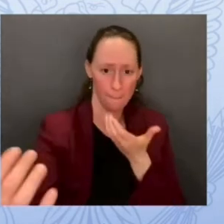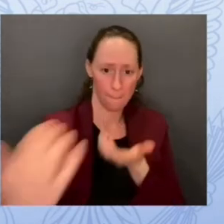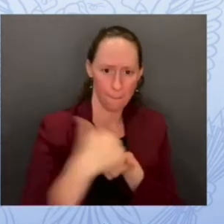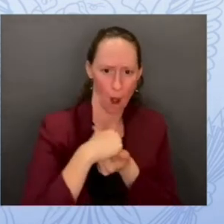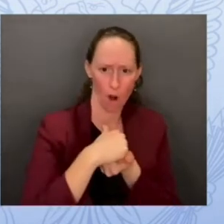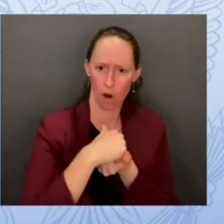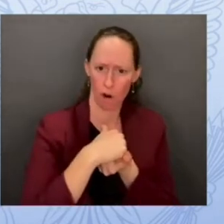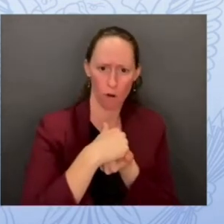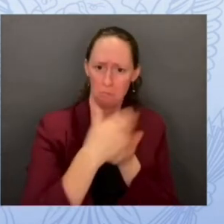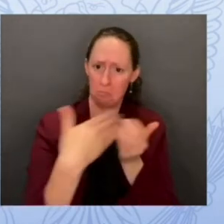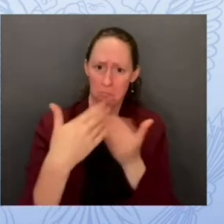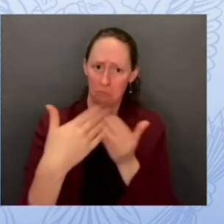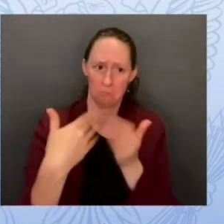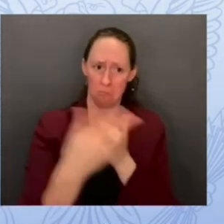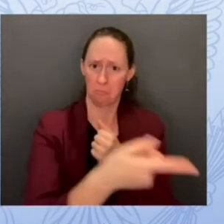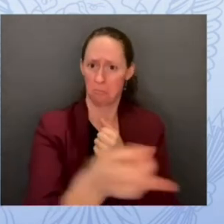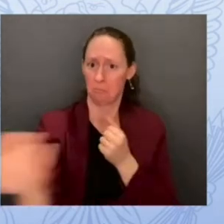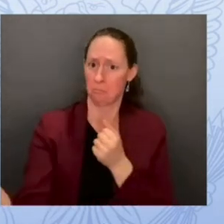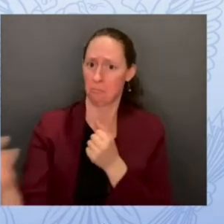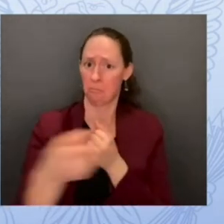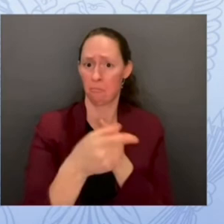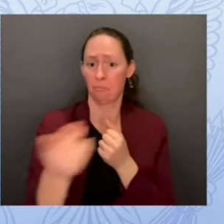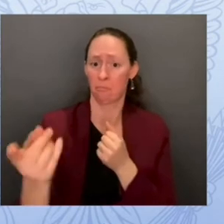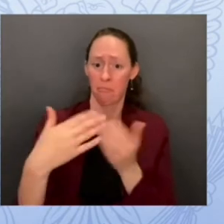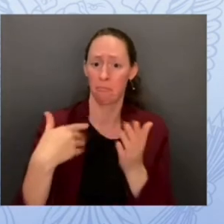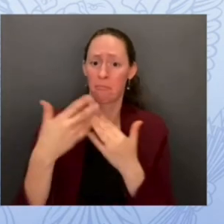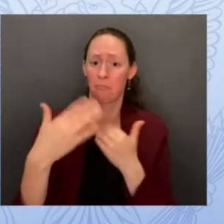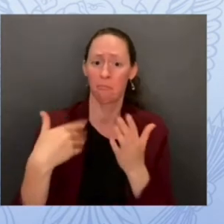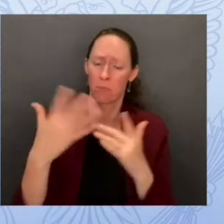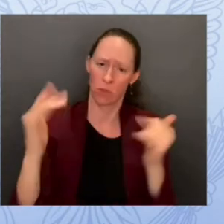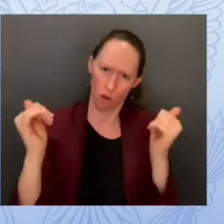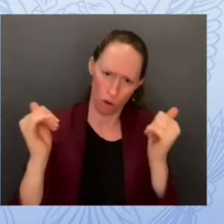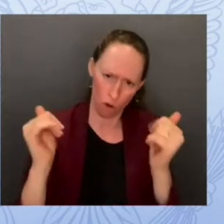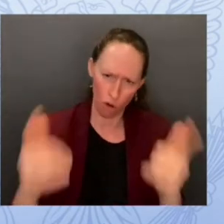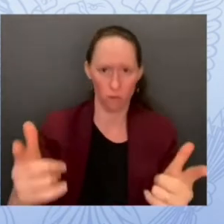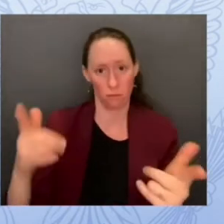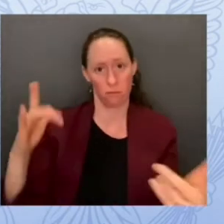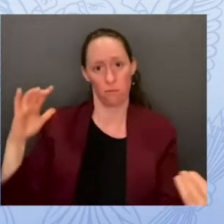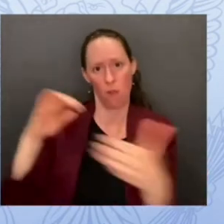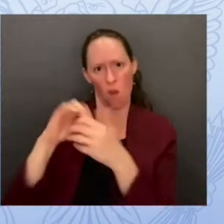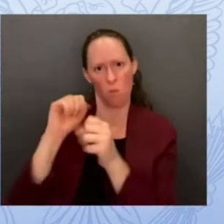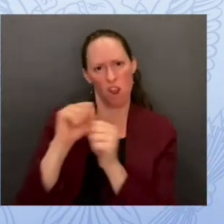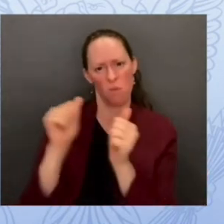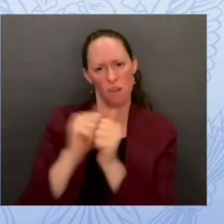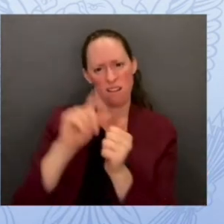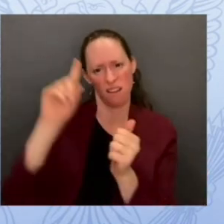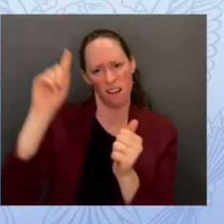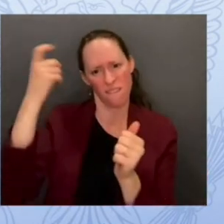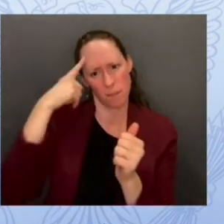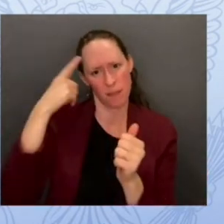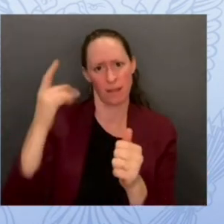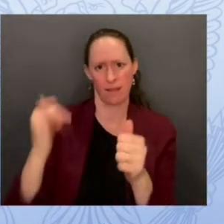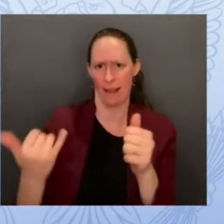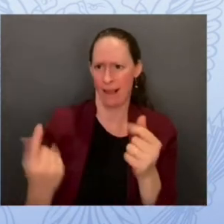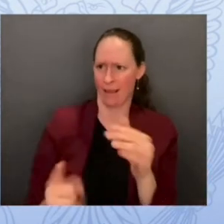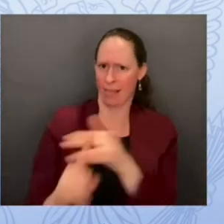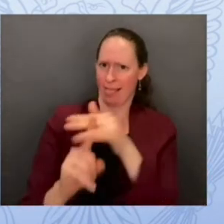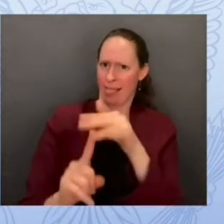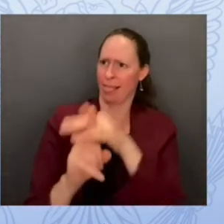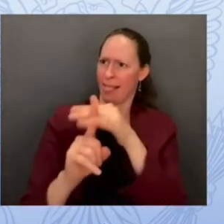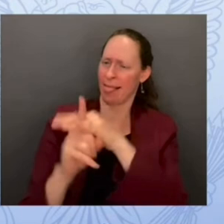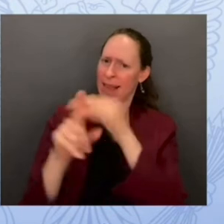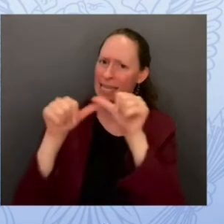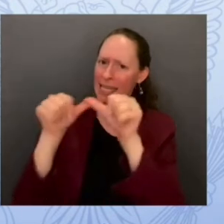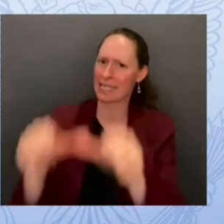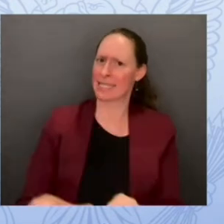and to work with government to combat this pressing concern we have considerable expertise and we're ready to put it